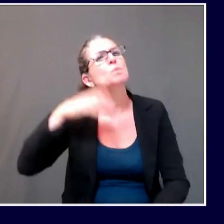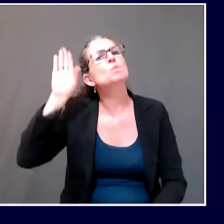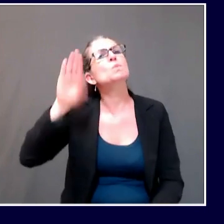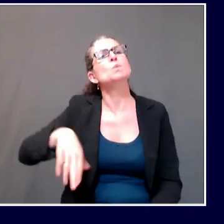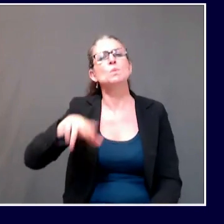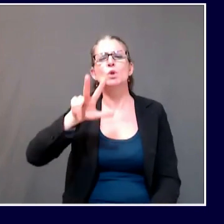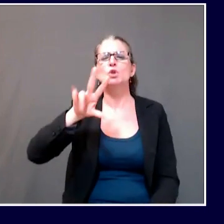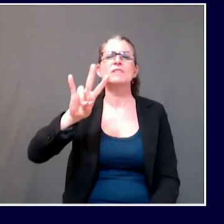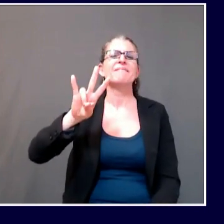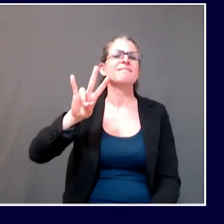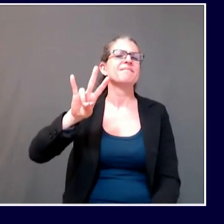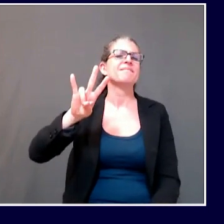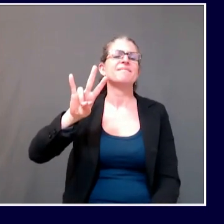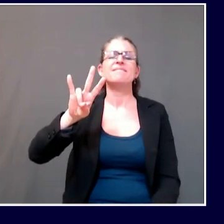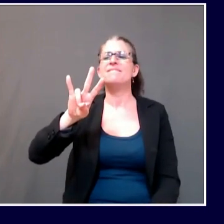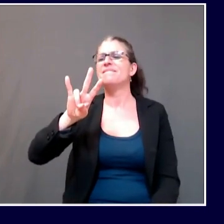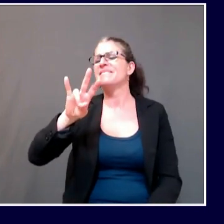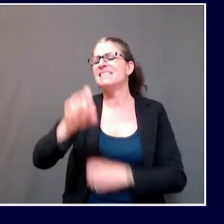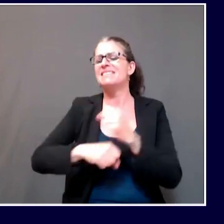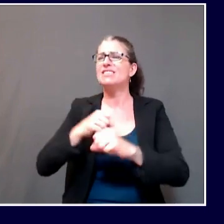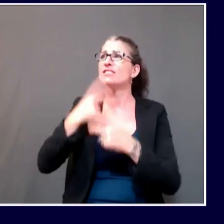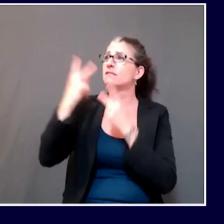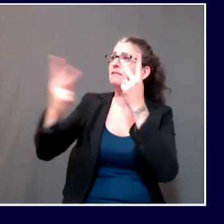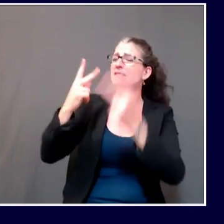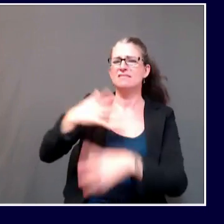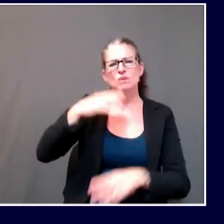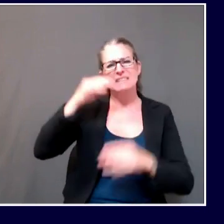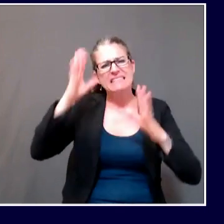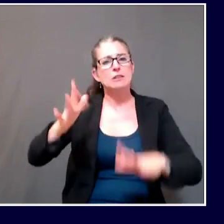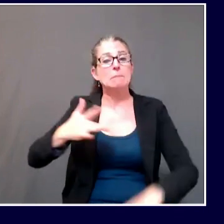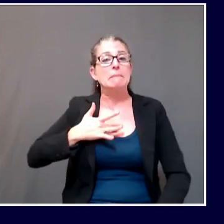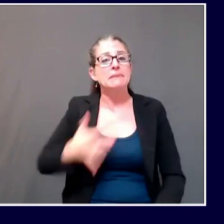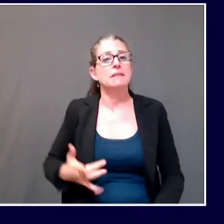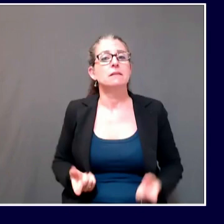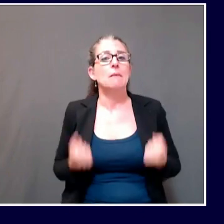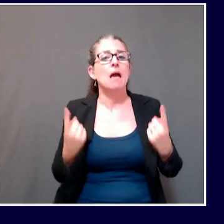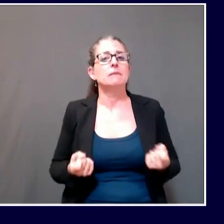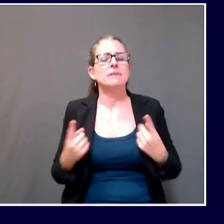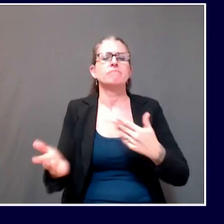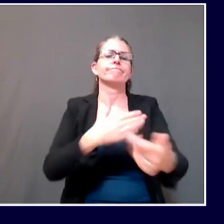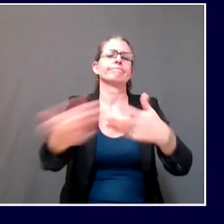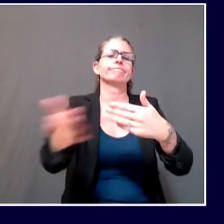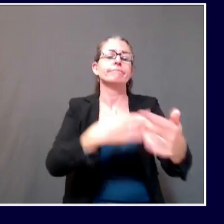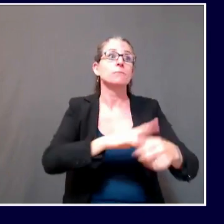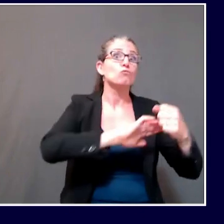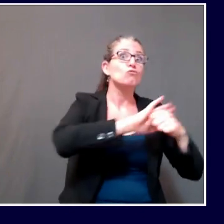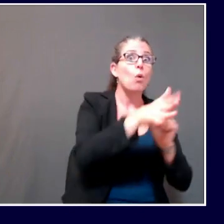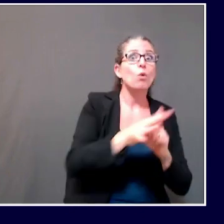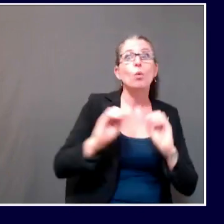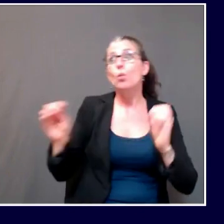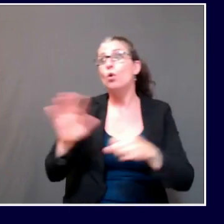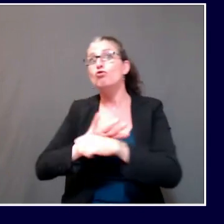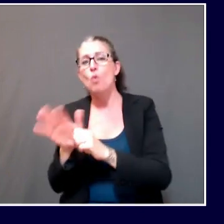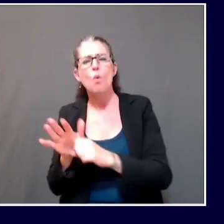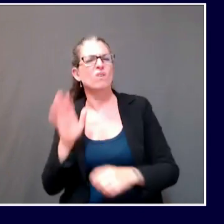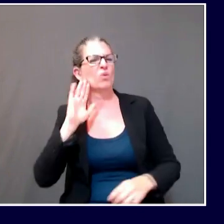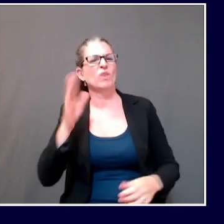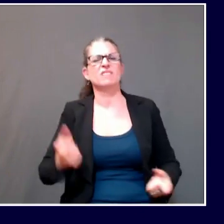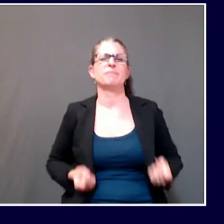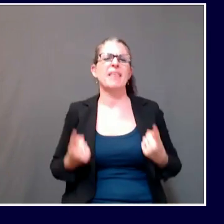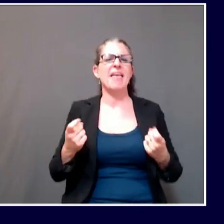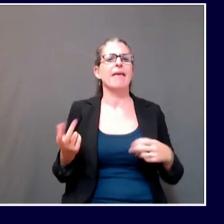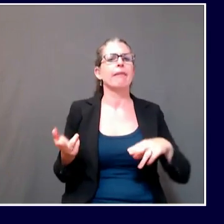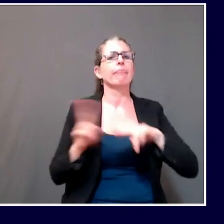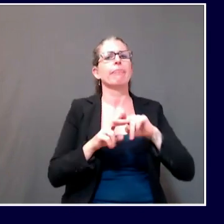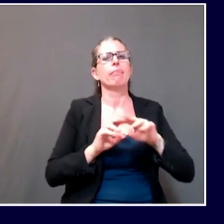regardless of the pandemic. And I imagine that this is an additional hardship on, on teachers trying to prepare for